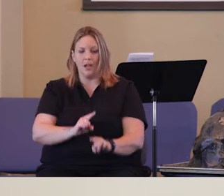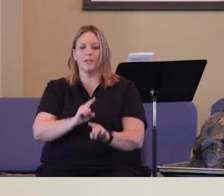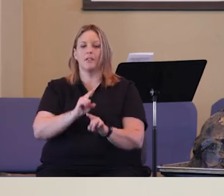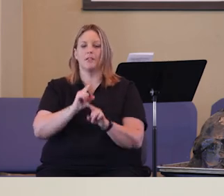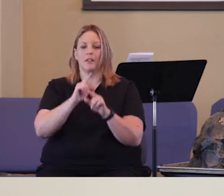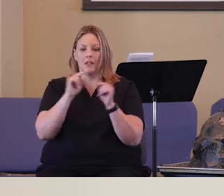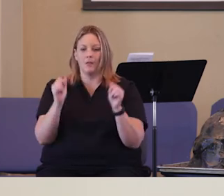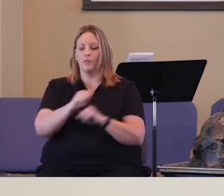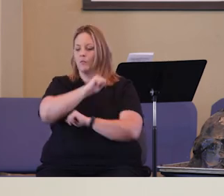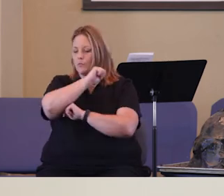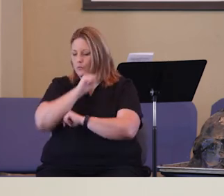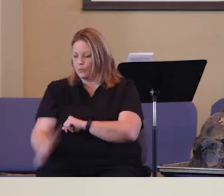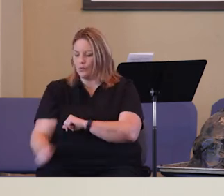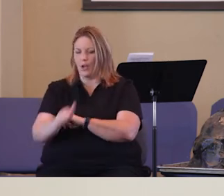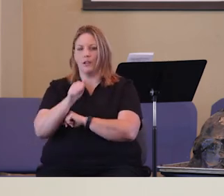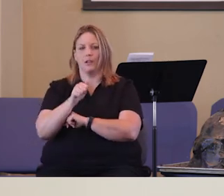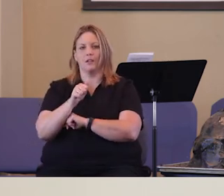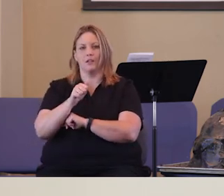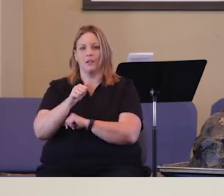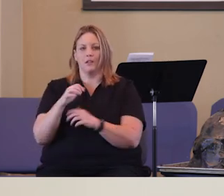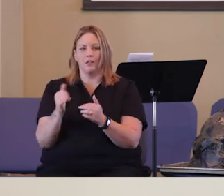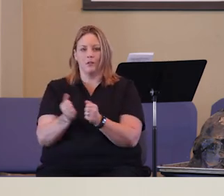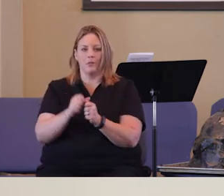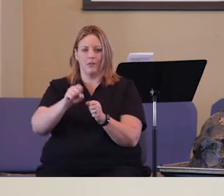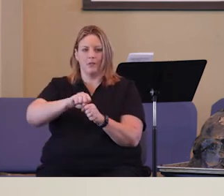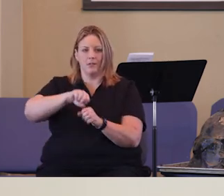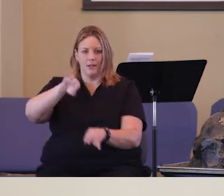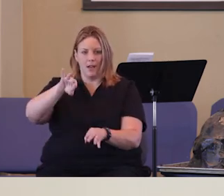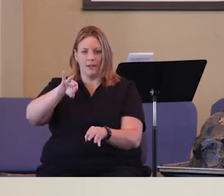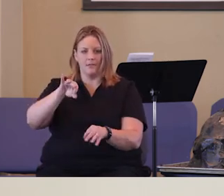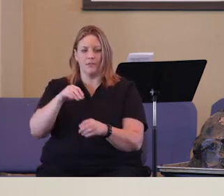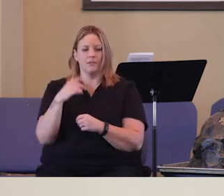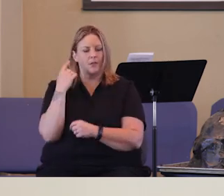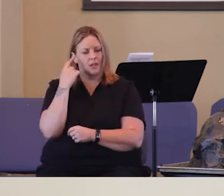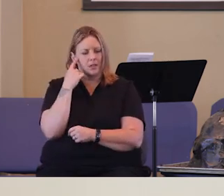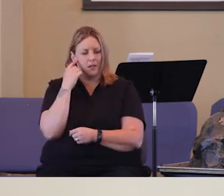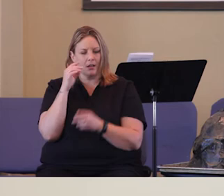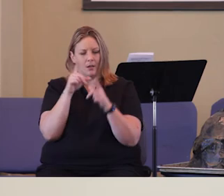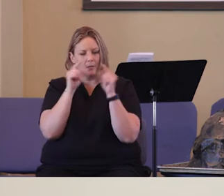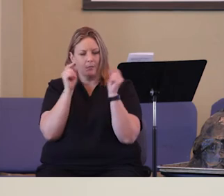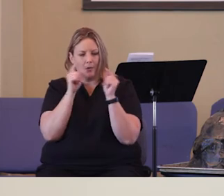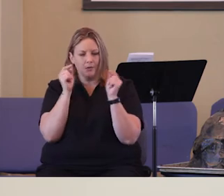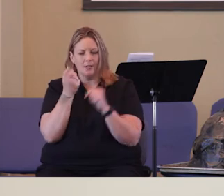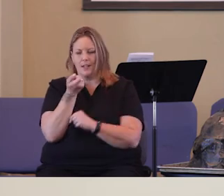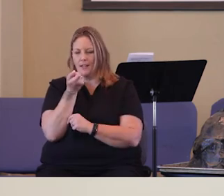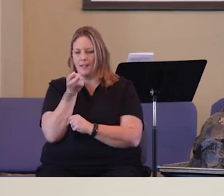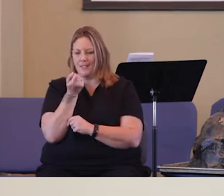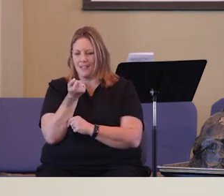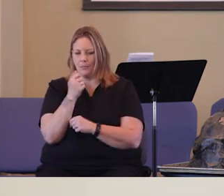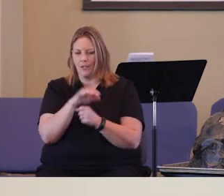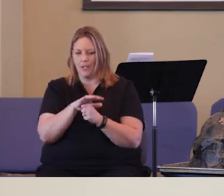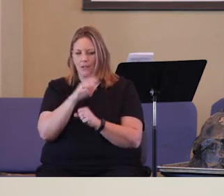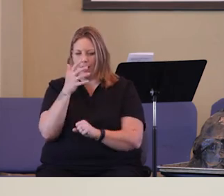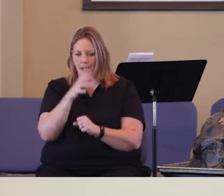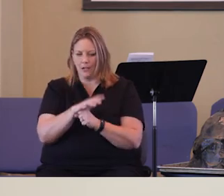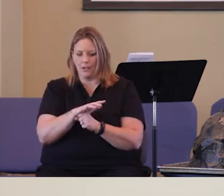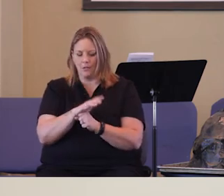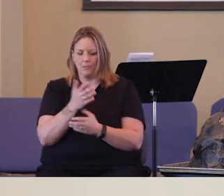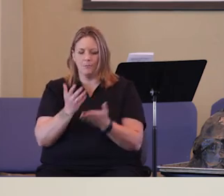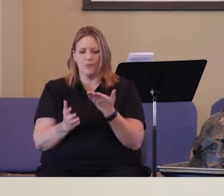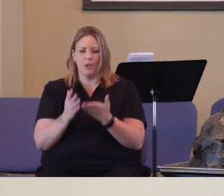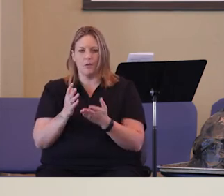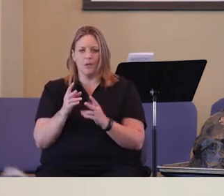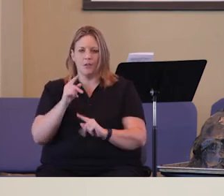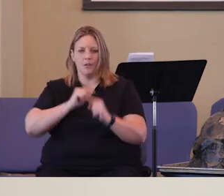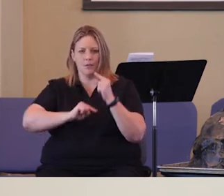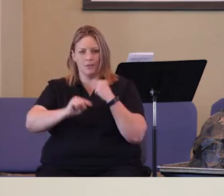God commanded him to strike the rock with his rod. So I think Moses, in this bit of